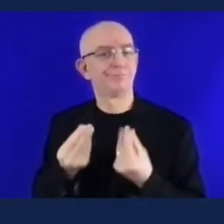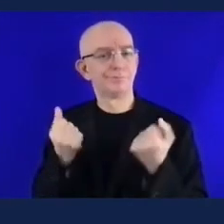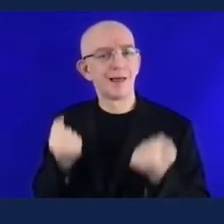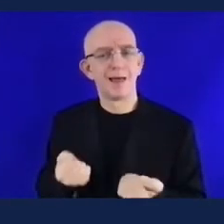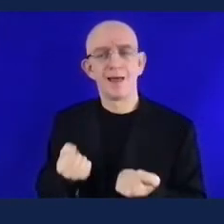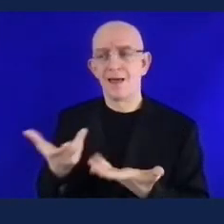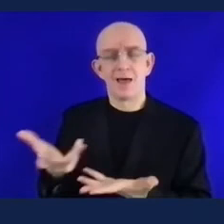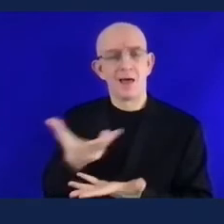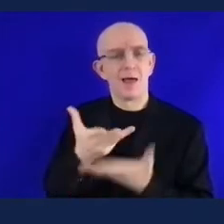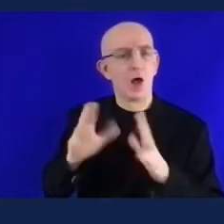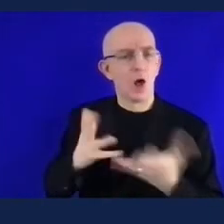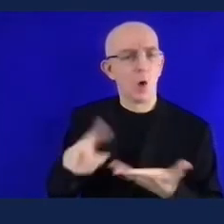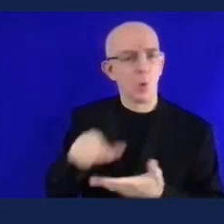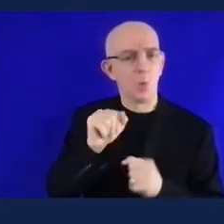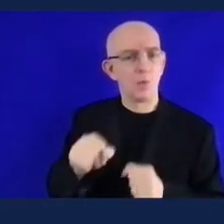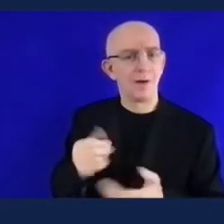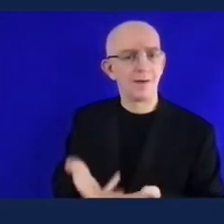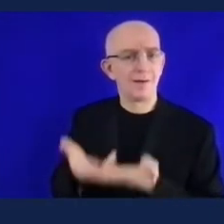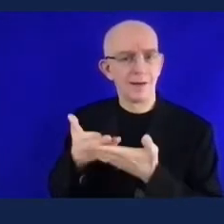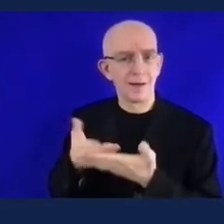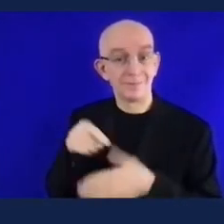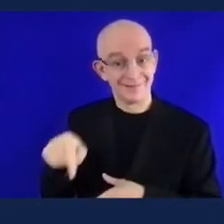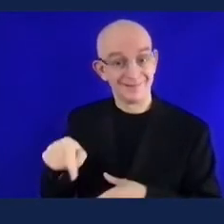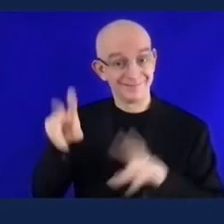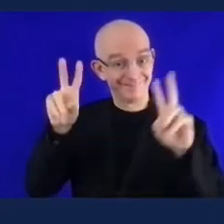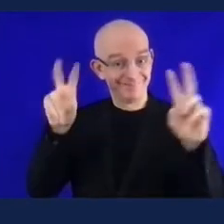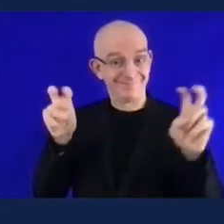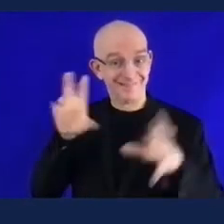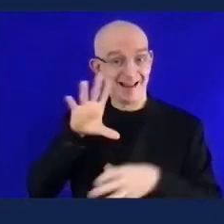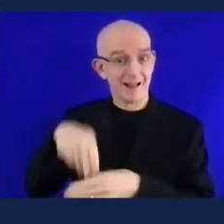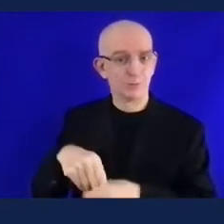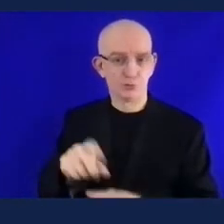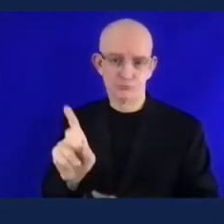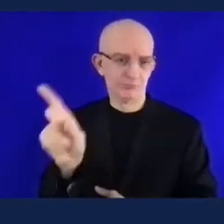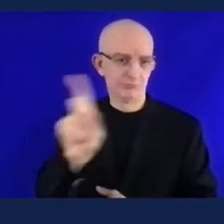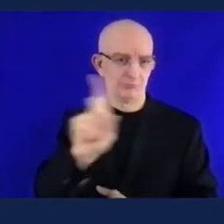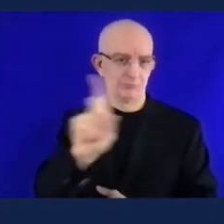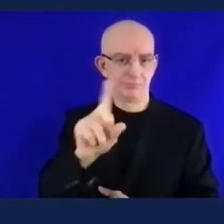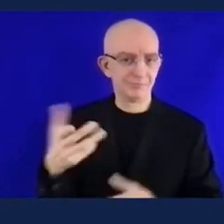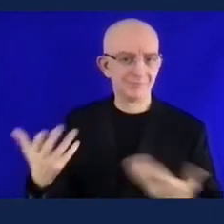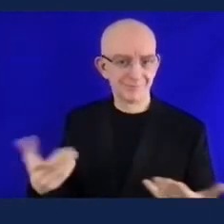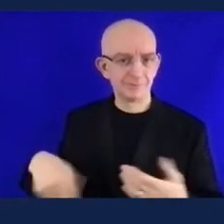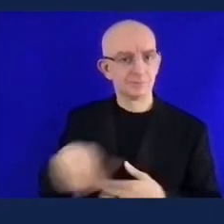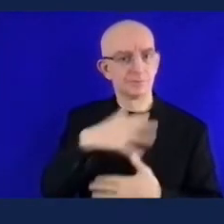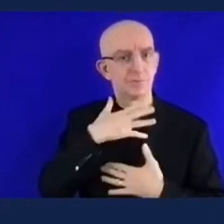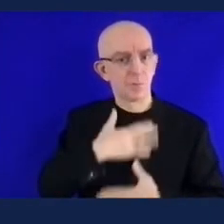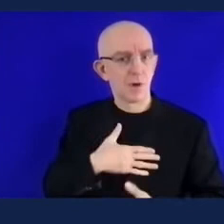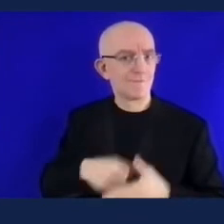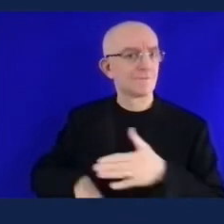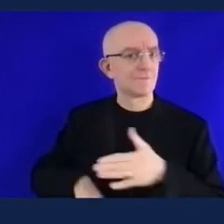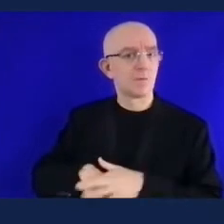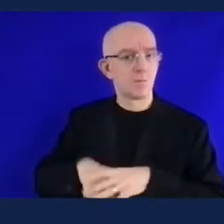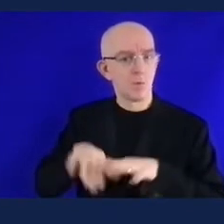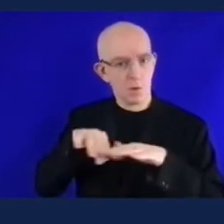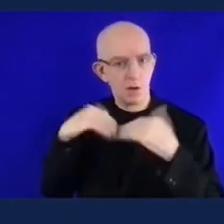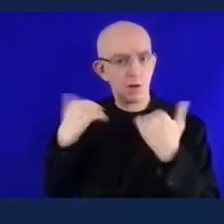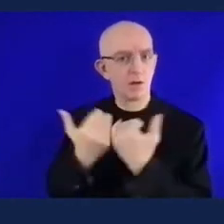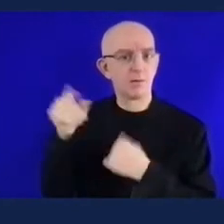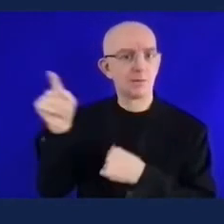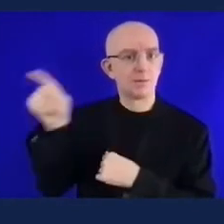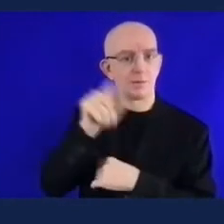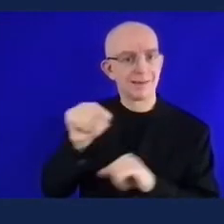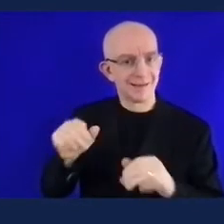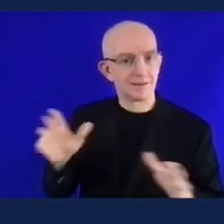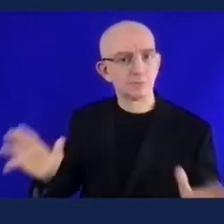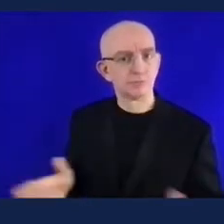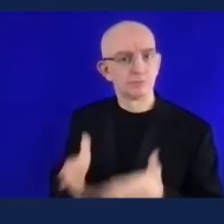initiative with global global coverage could they do something on disability where they they they show the film and and